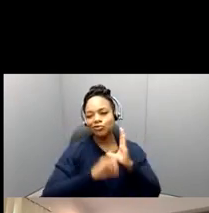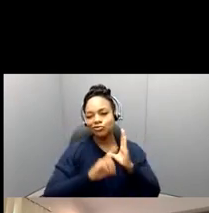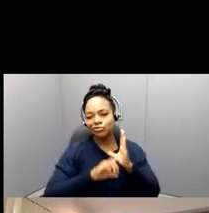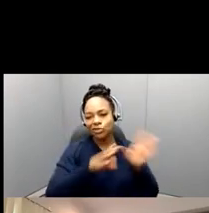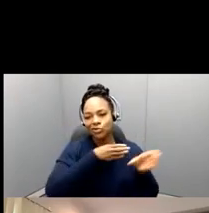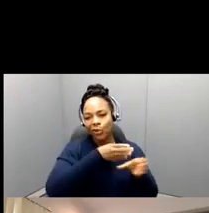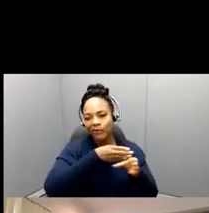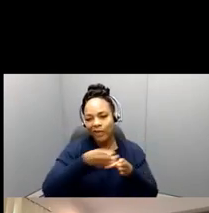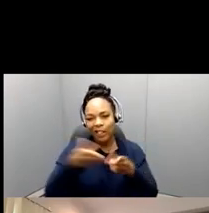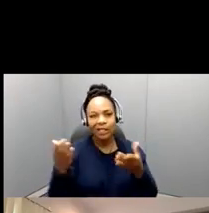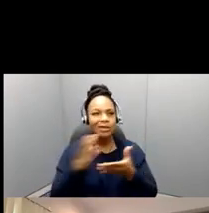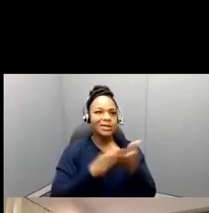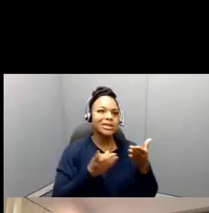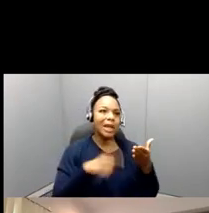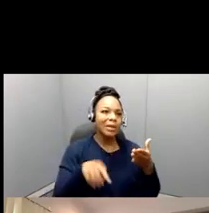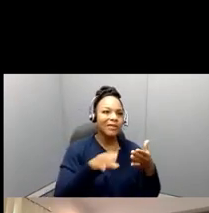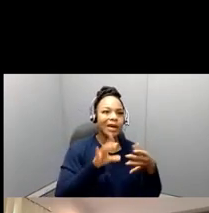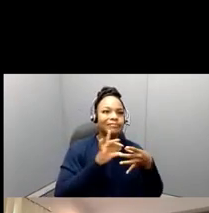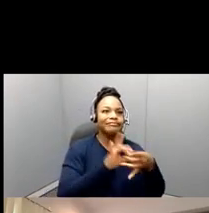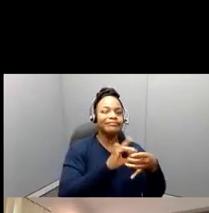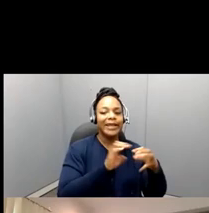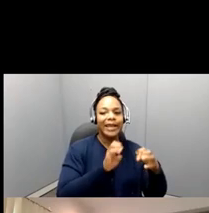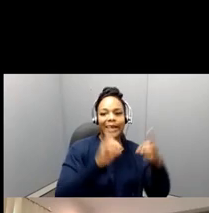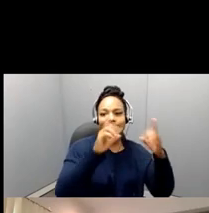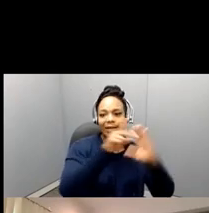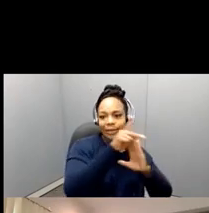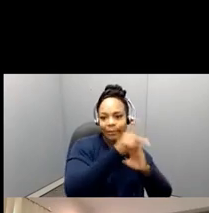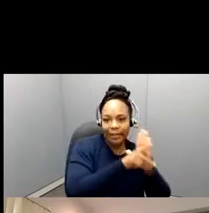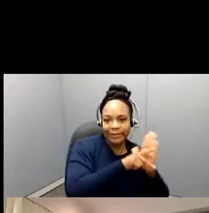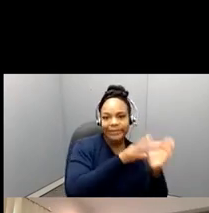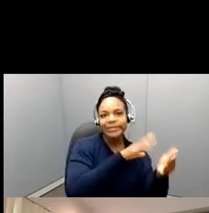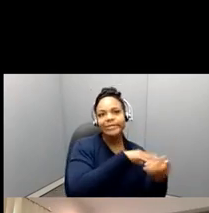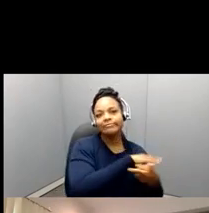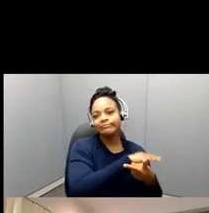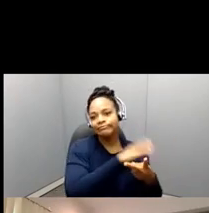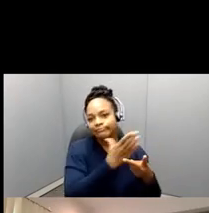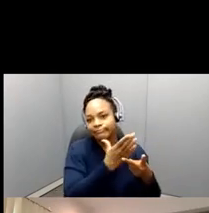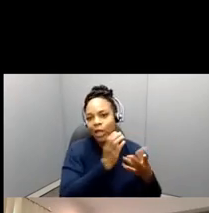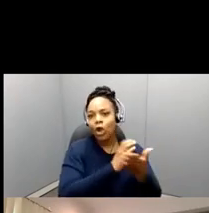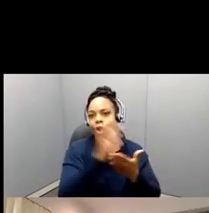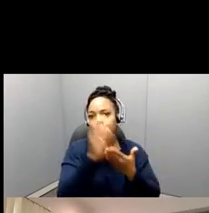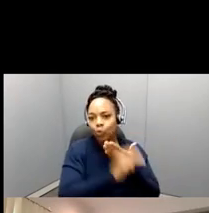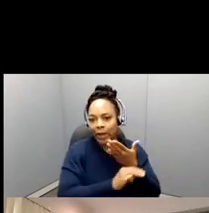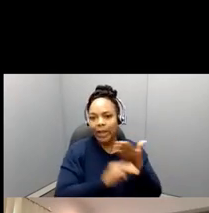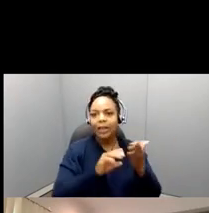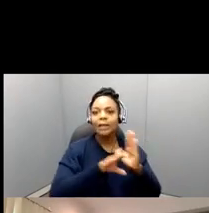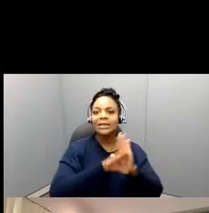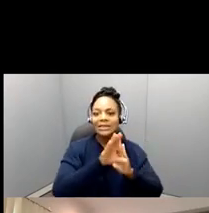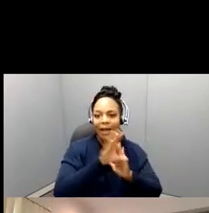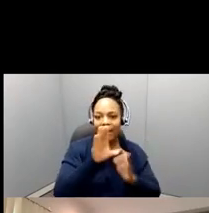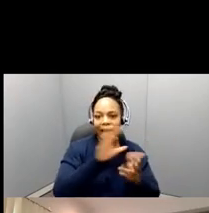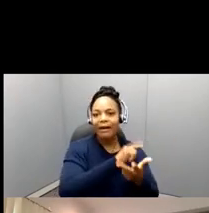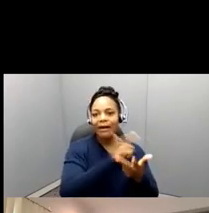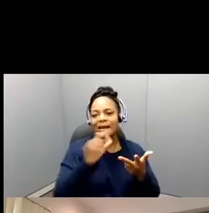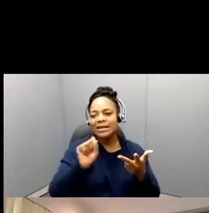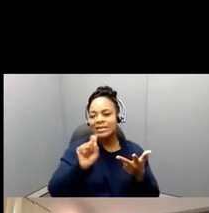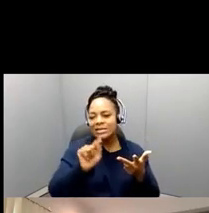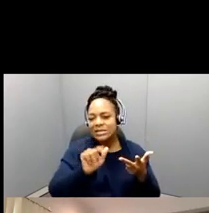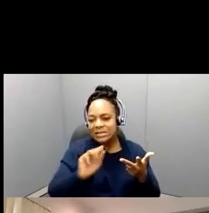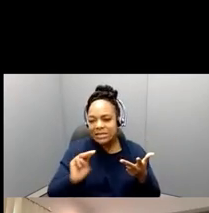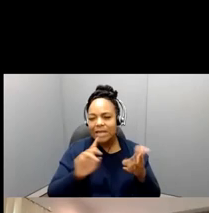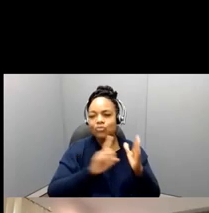policy, to, uh, others doing curriculum and design, STEM research, so it's in higher ed, for example.